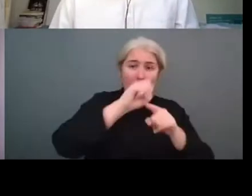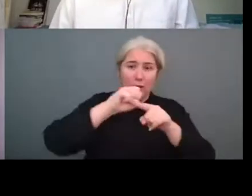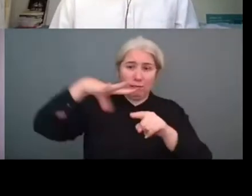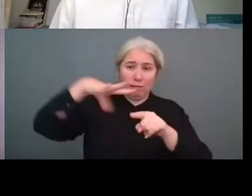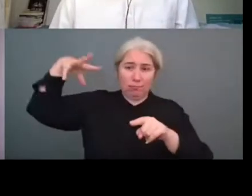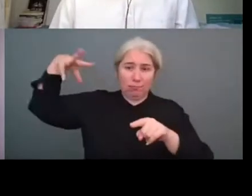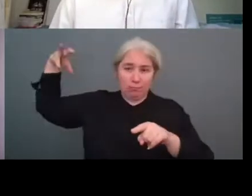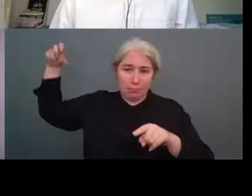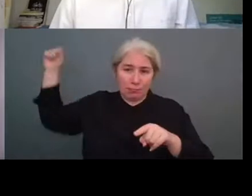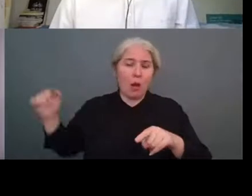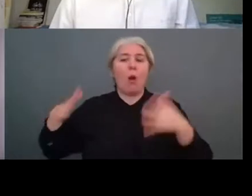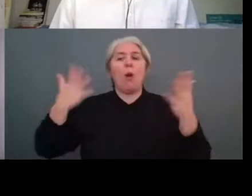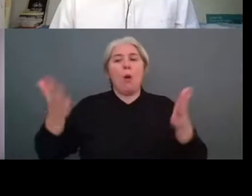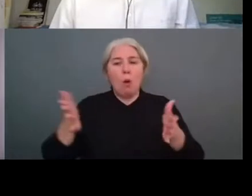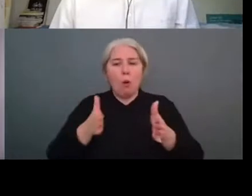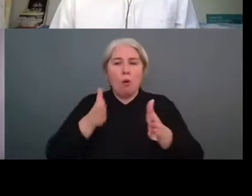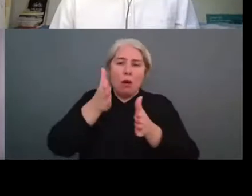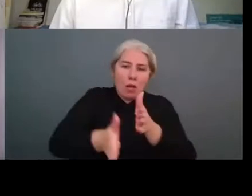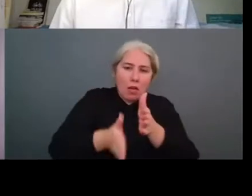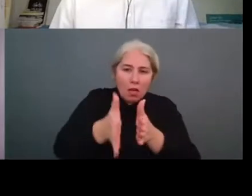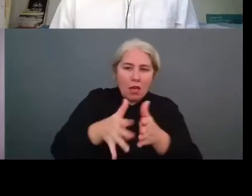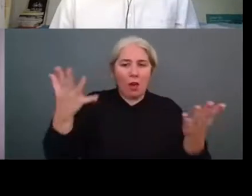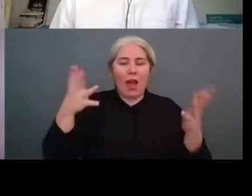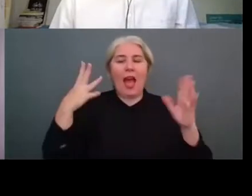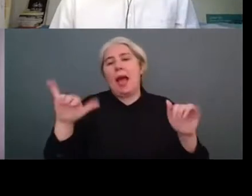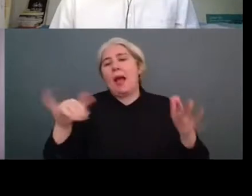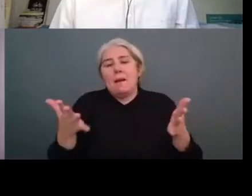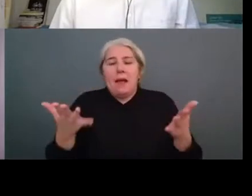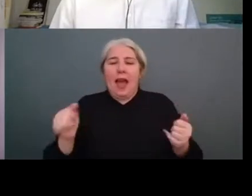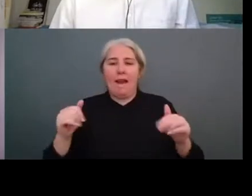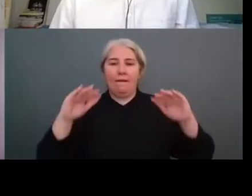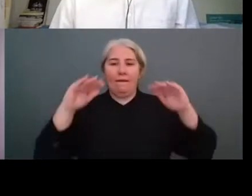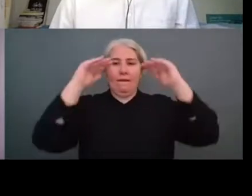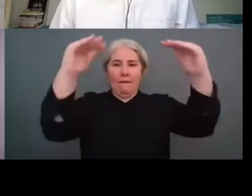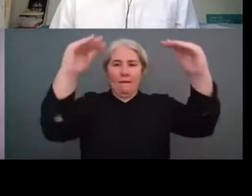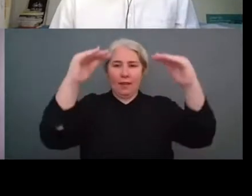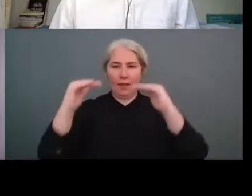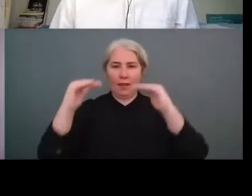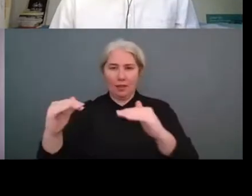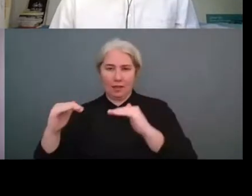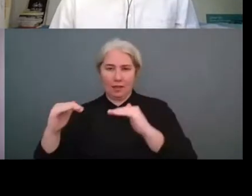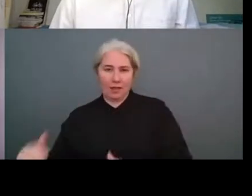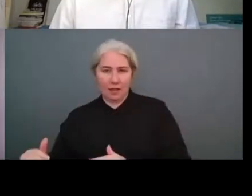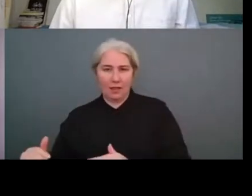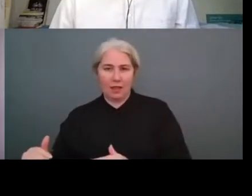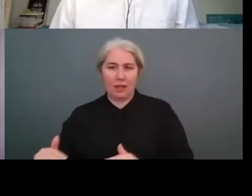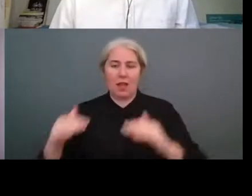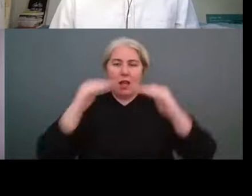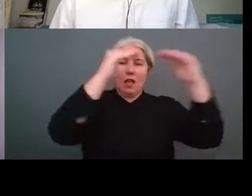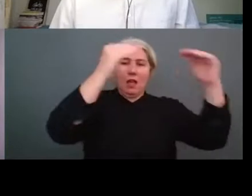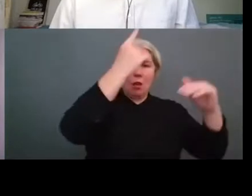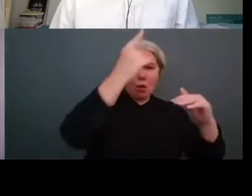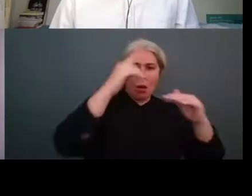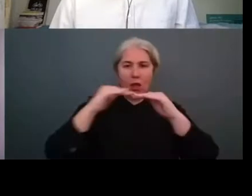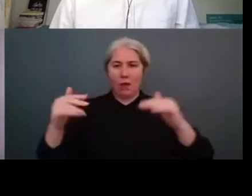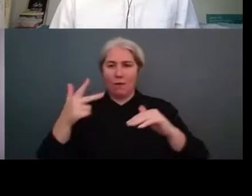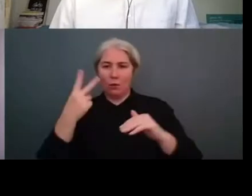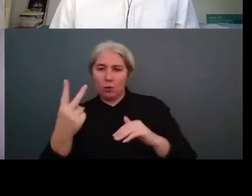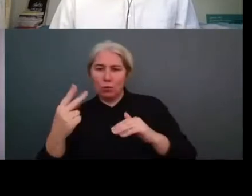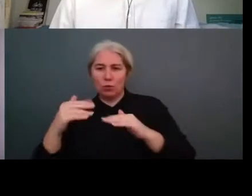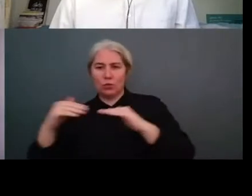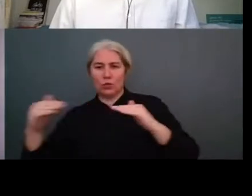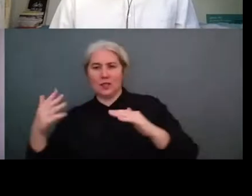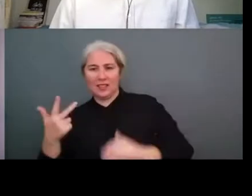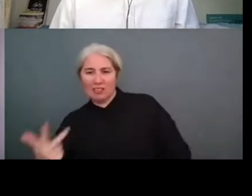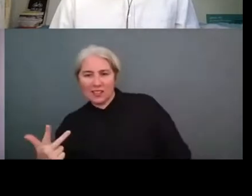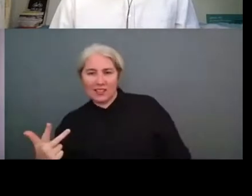one scope two and scope three and scope one you know and then you apply the scope to the type of business and in this case we're looking at